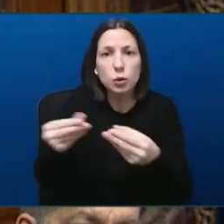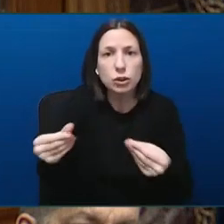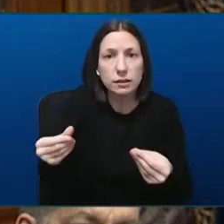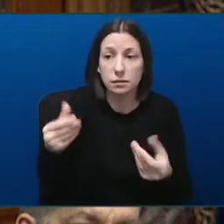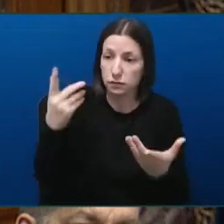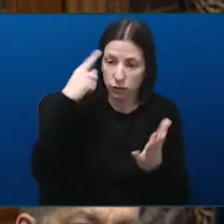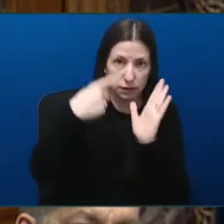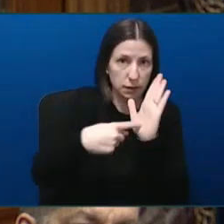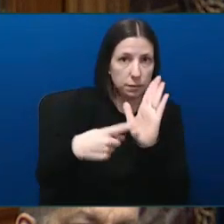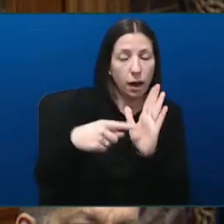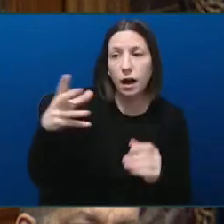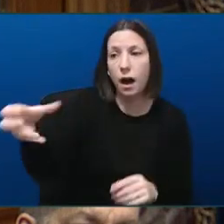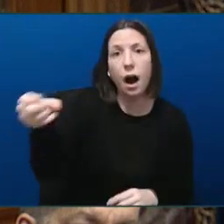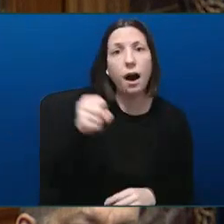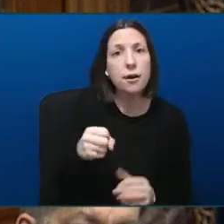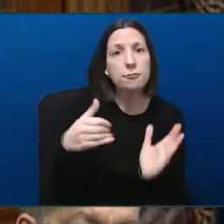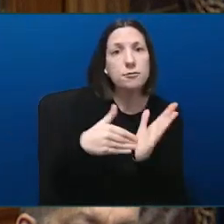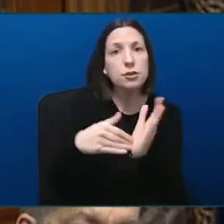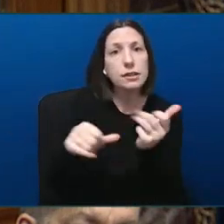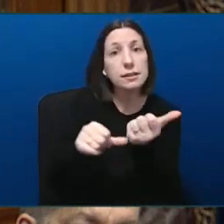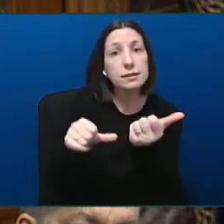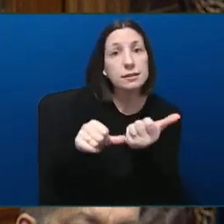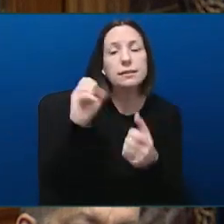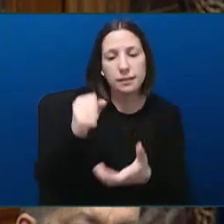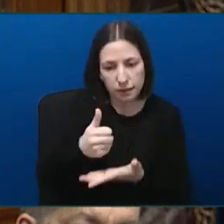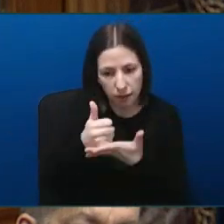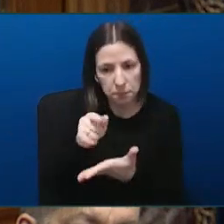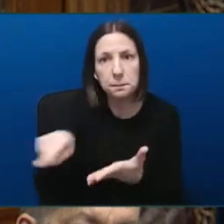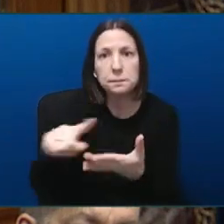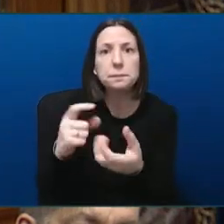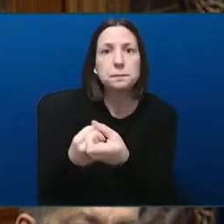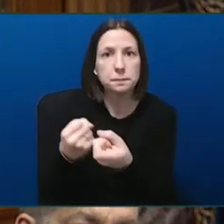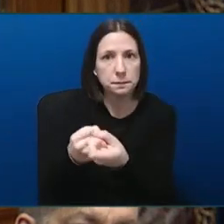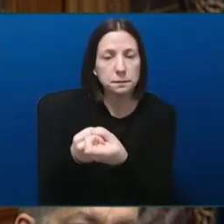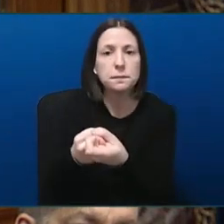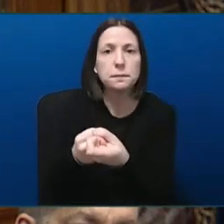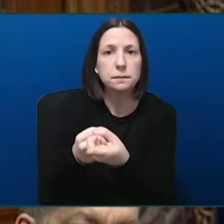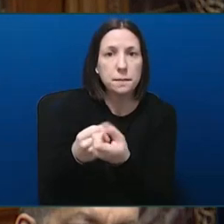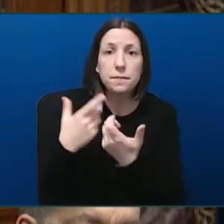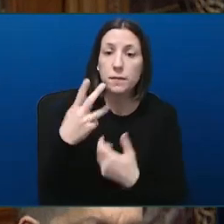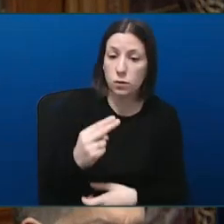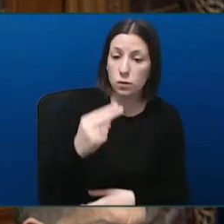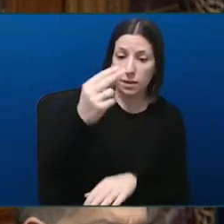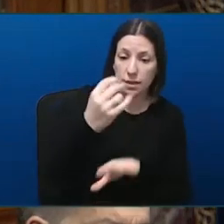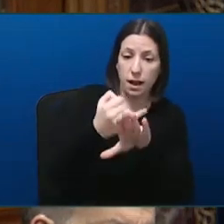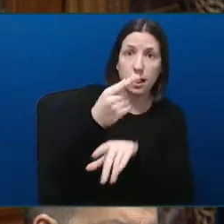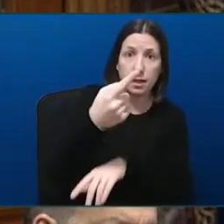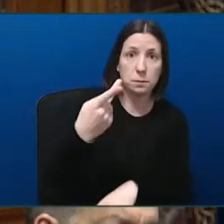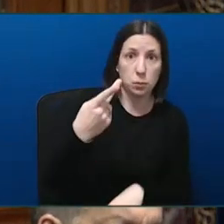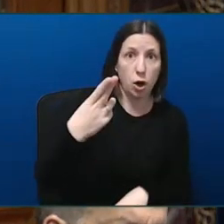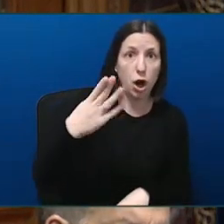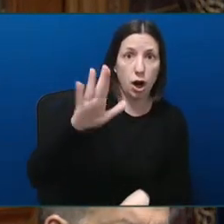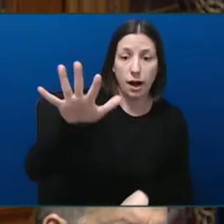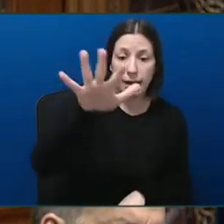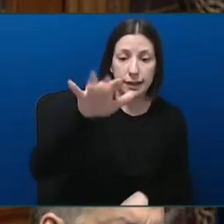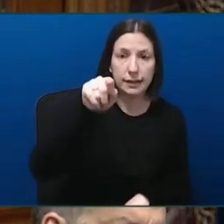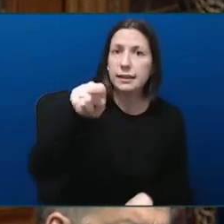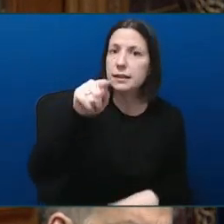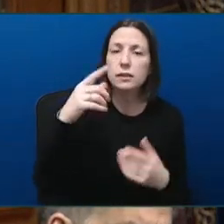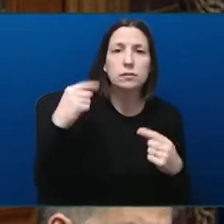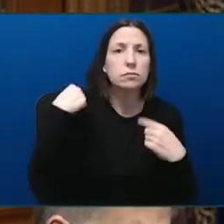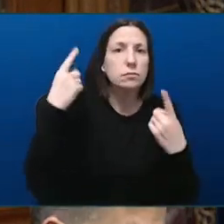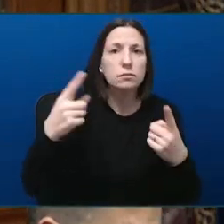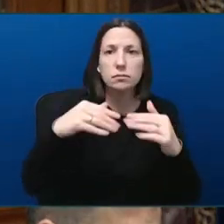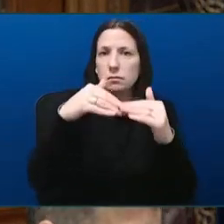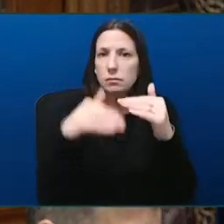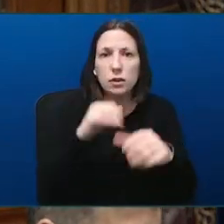people on the North Islands who have been deeply underserved by the health system. They have seen hospital